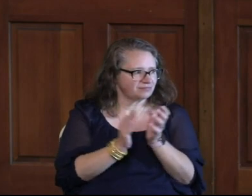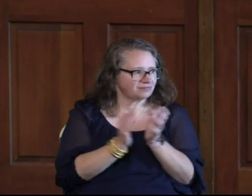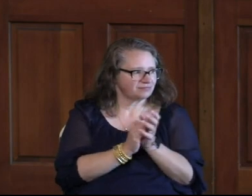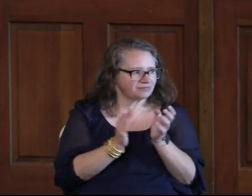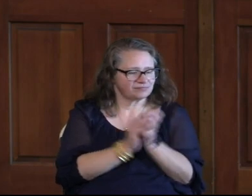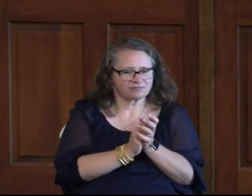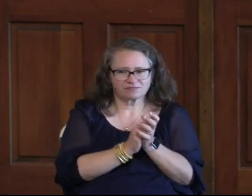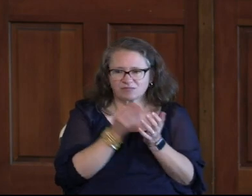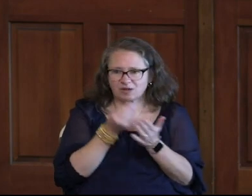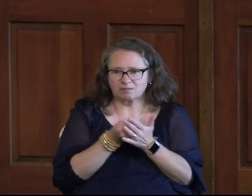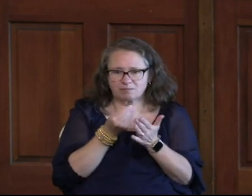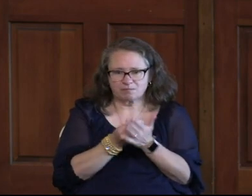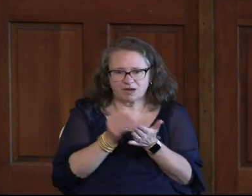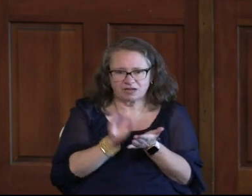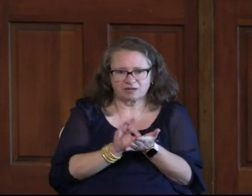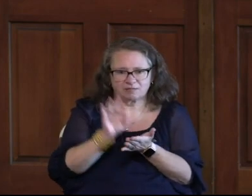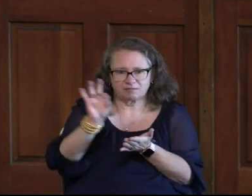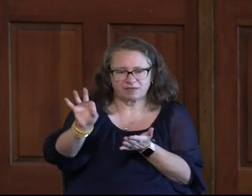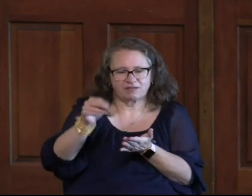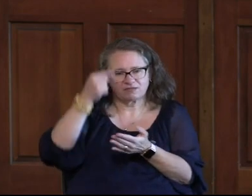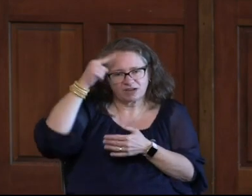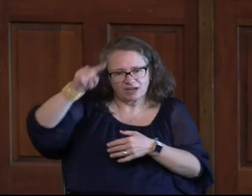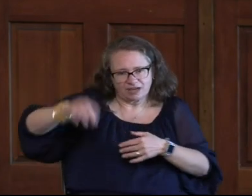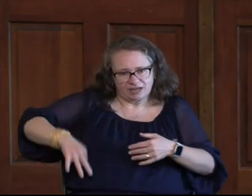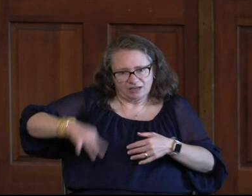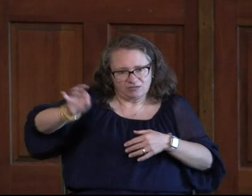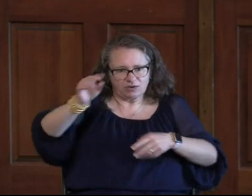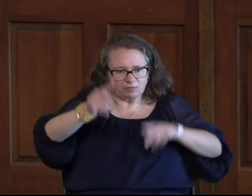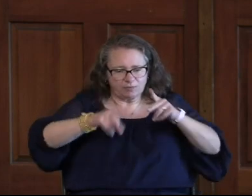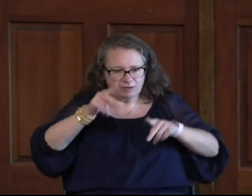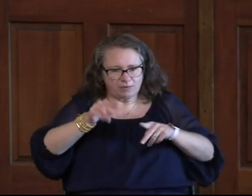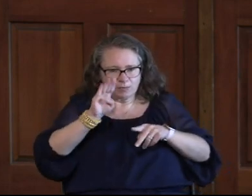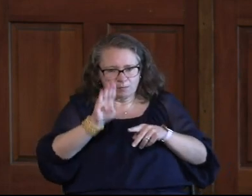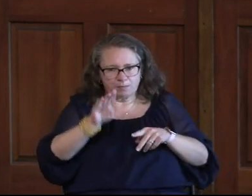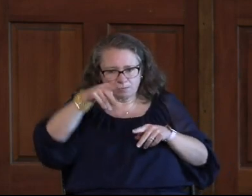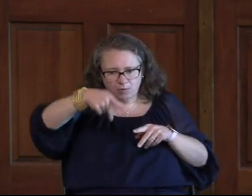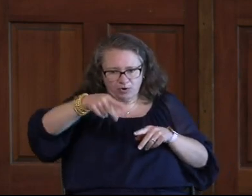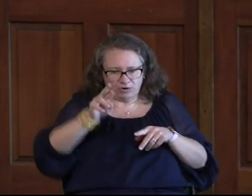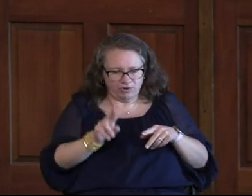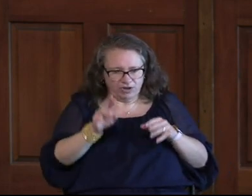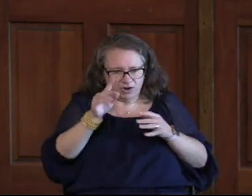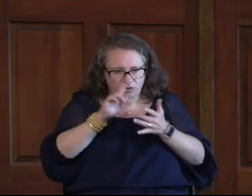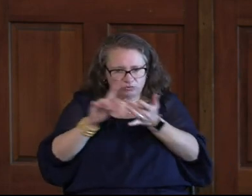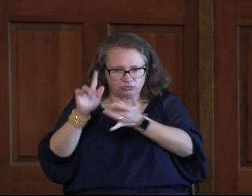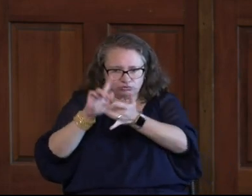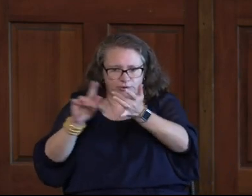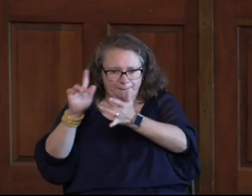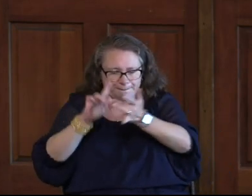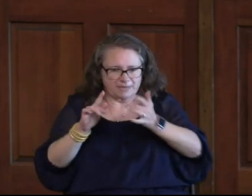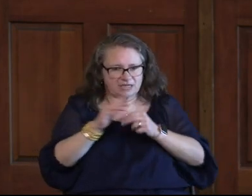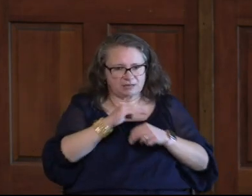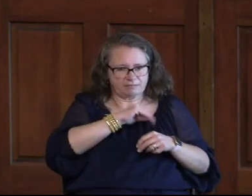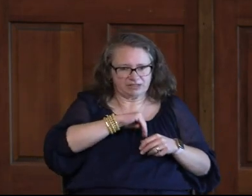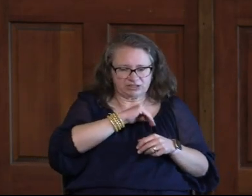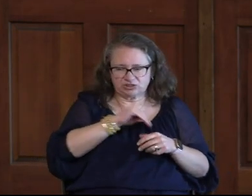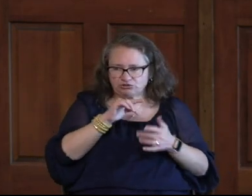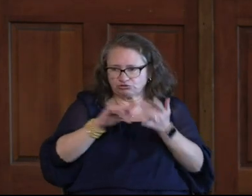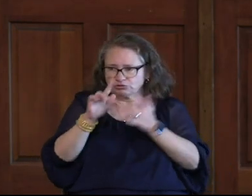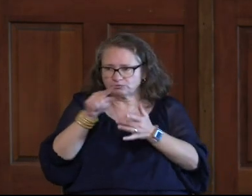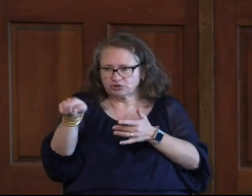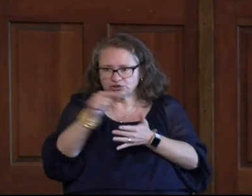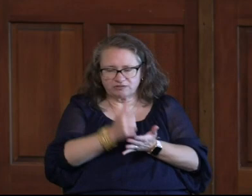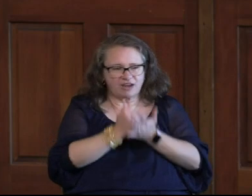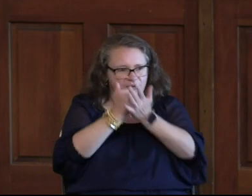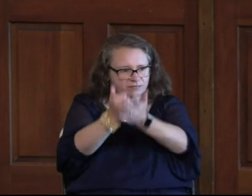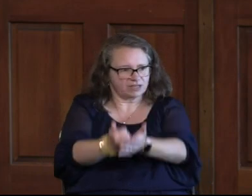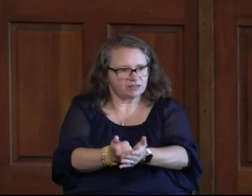And this money goes to send people to Puerto Rico This summer we're going to Puerto Rico And so you have